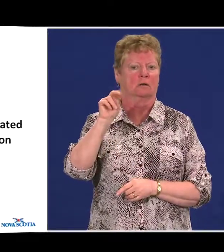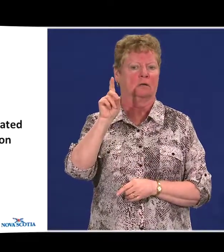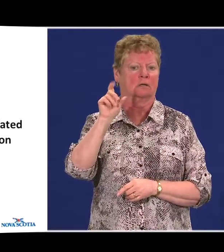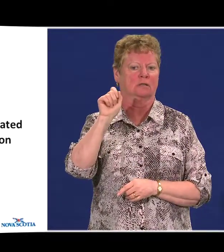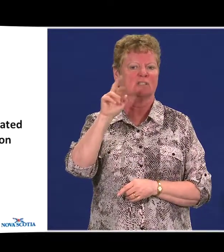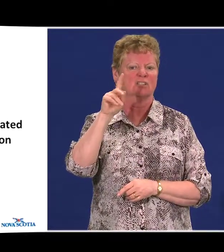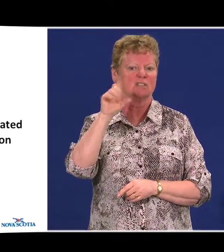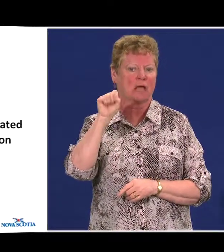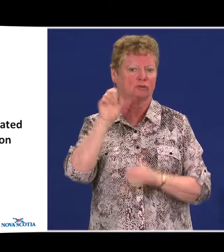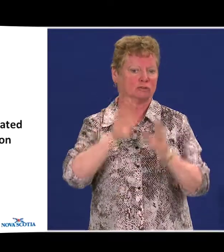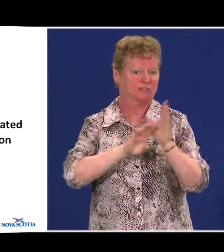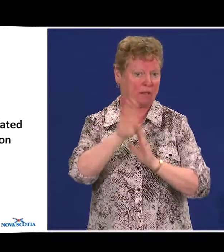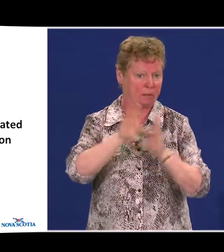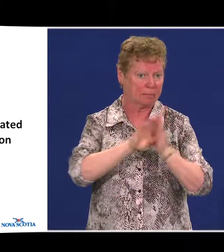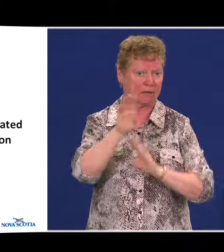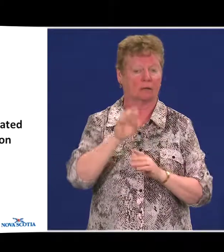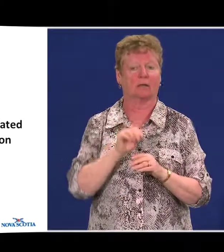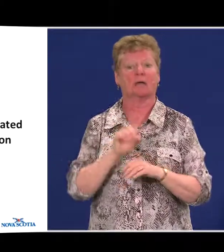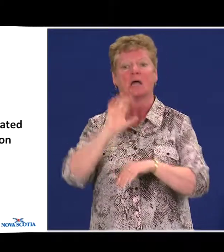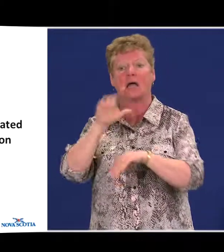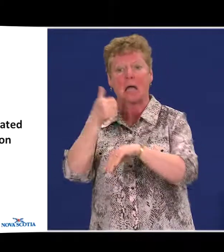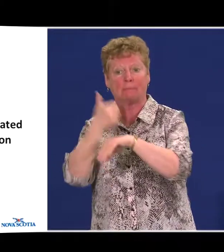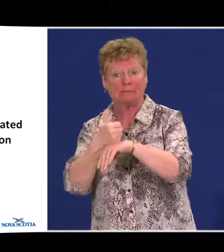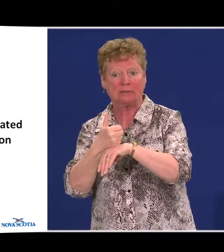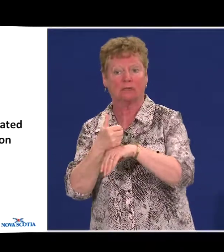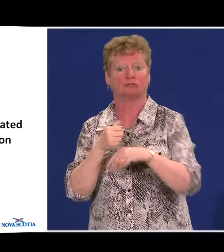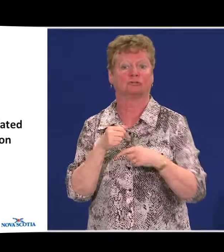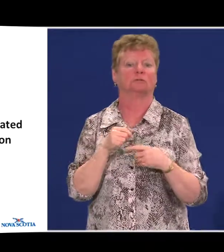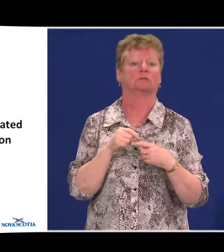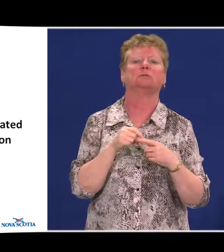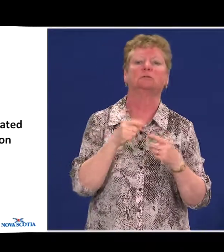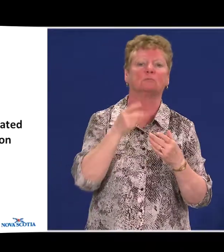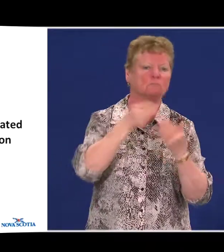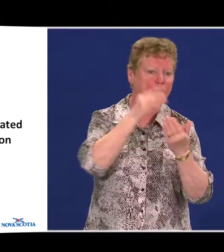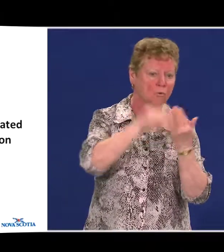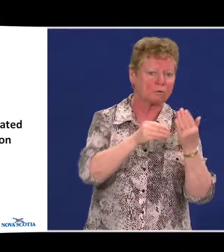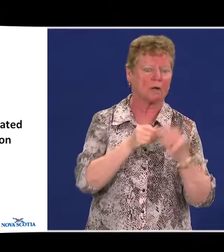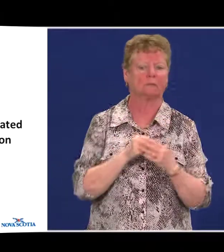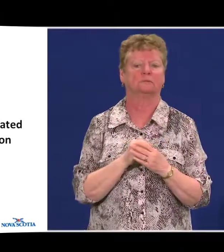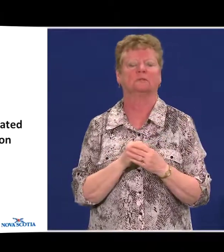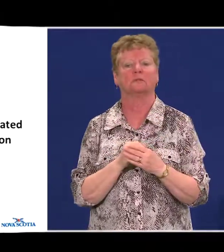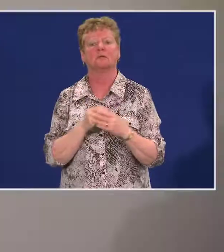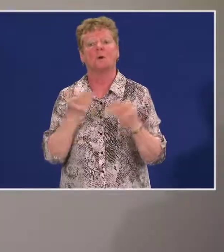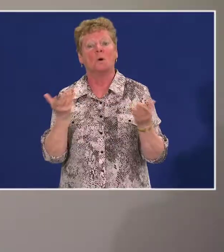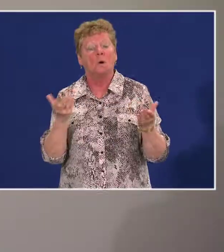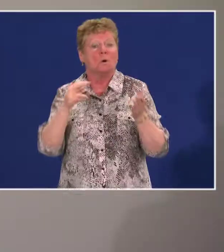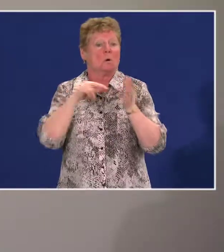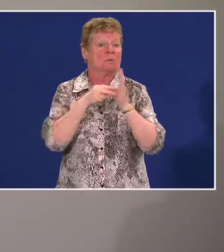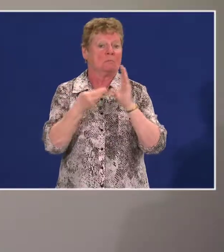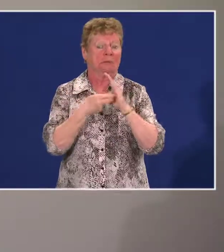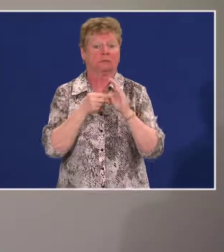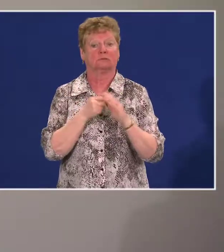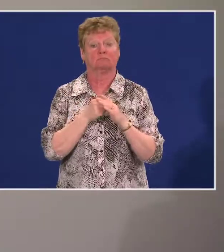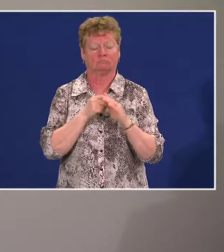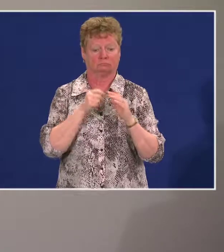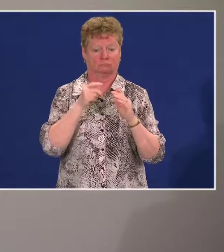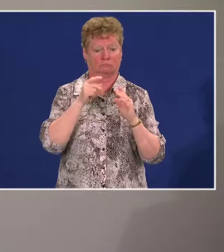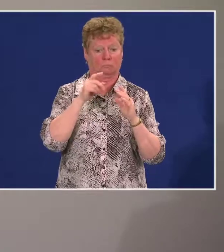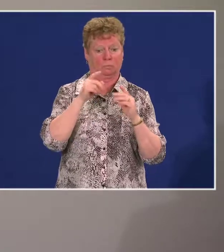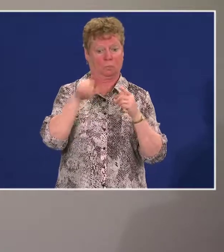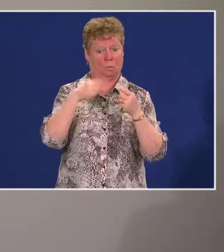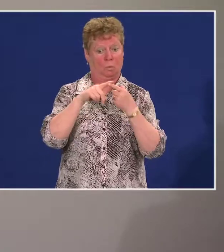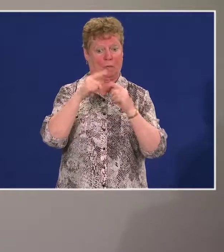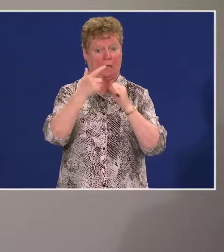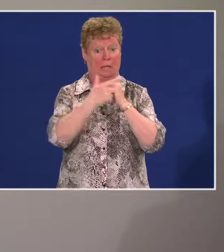implementation and programs. And what that means is that after the legislation